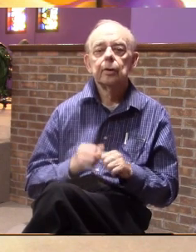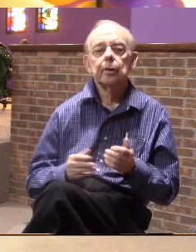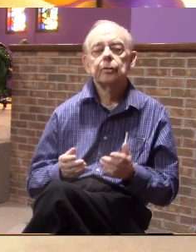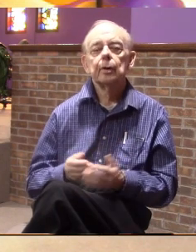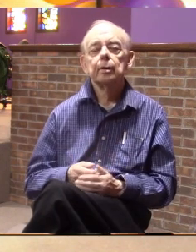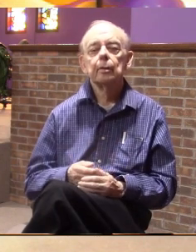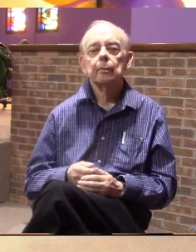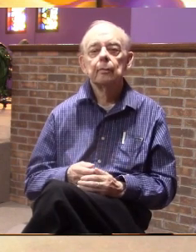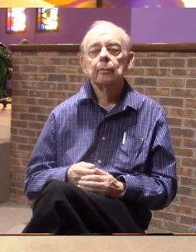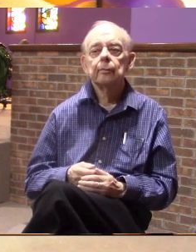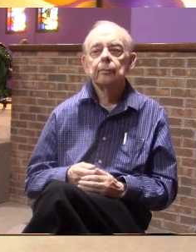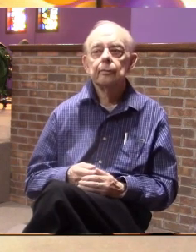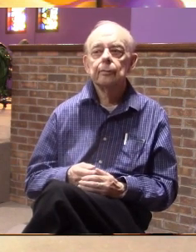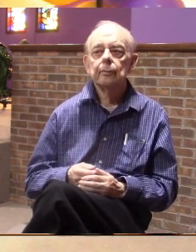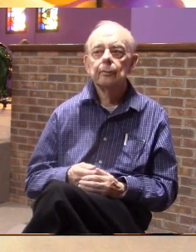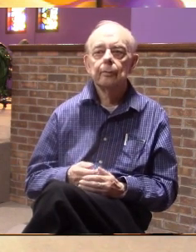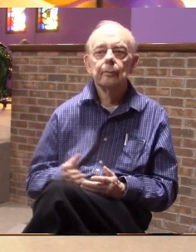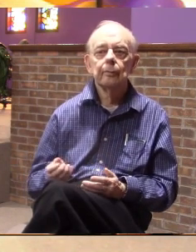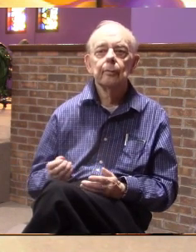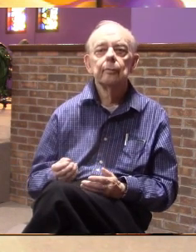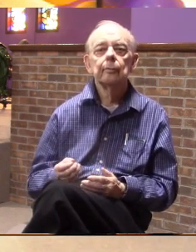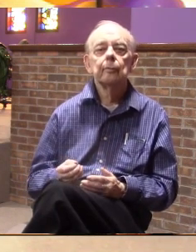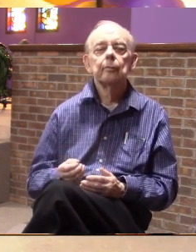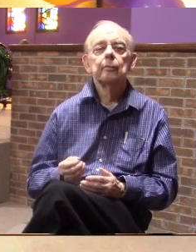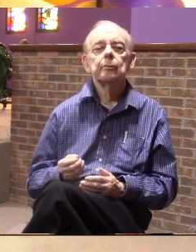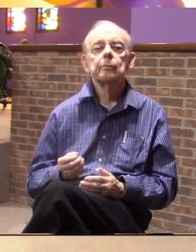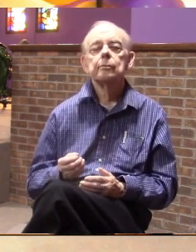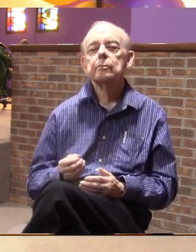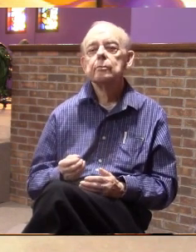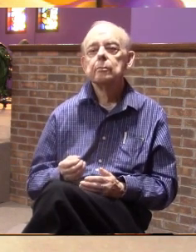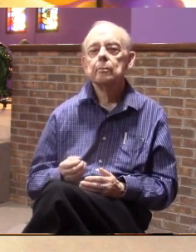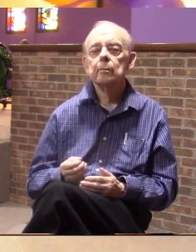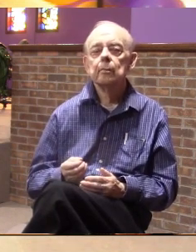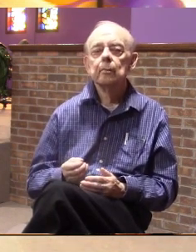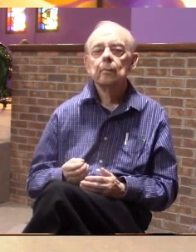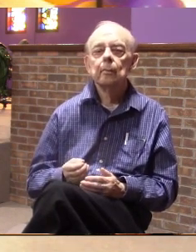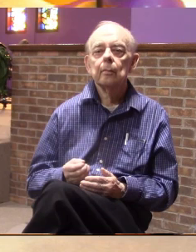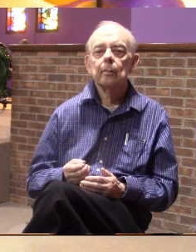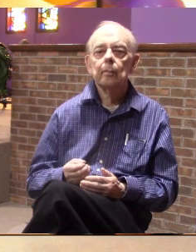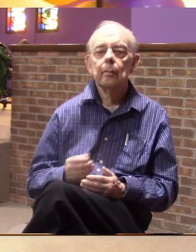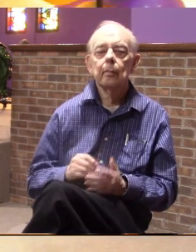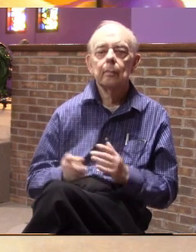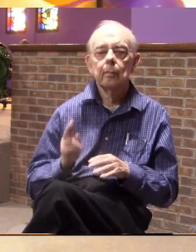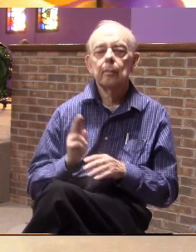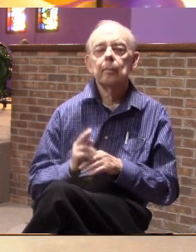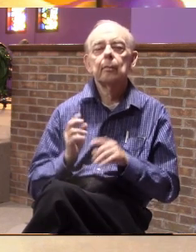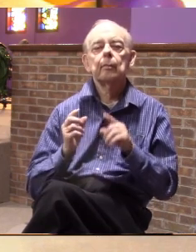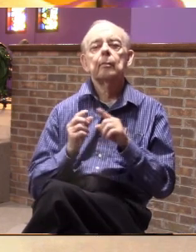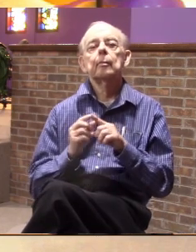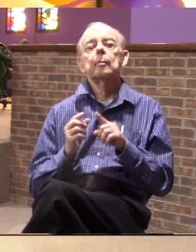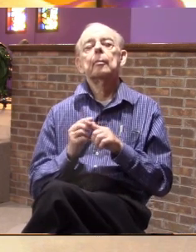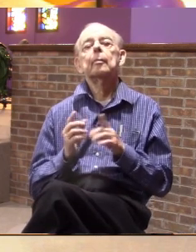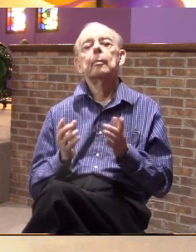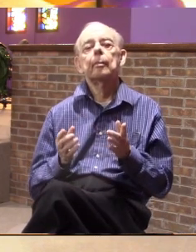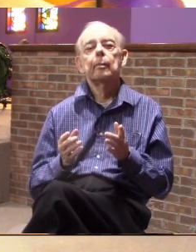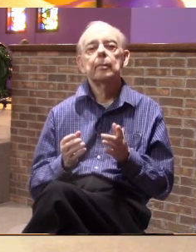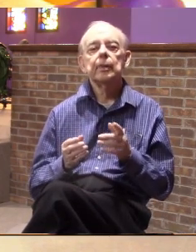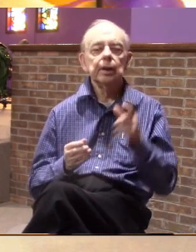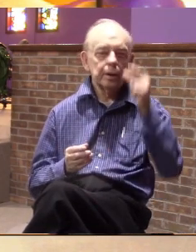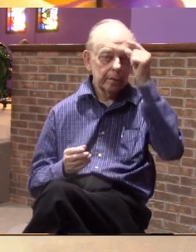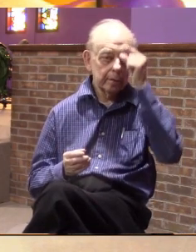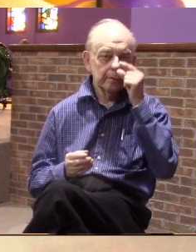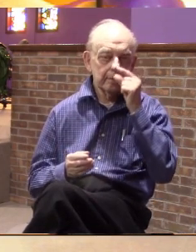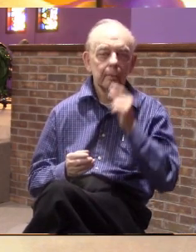each other and in here he uses a word in Greek